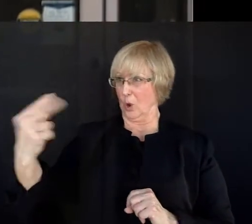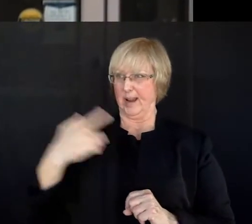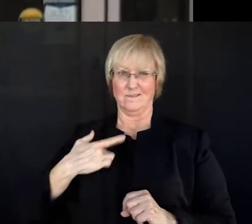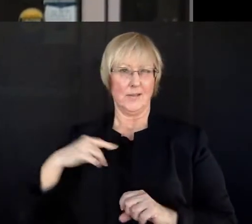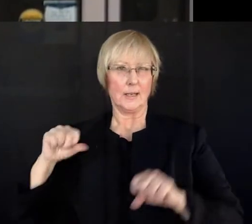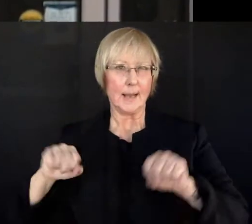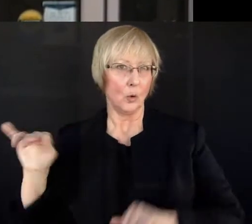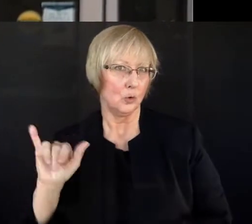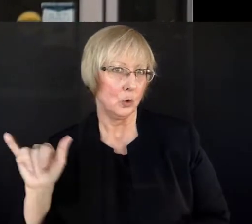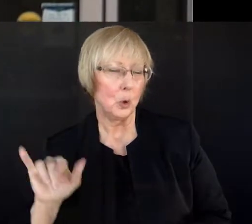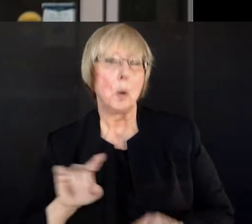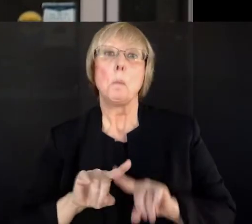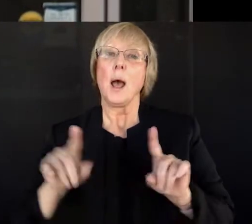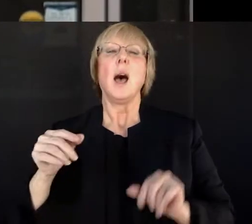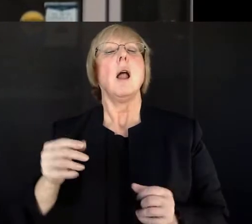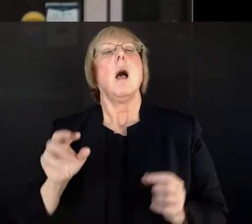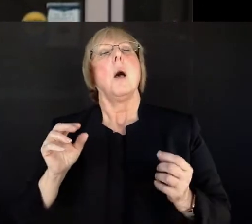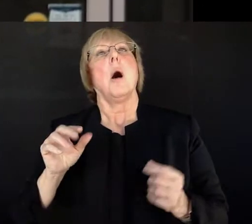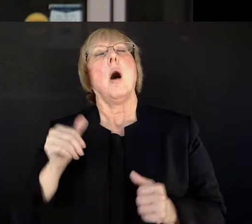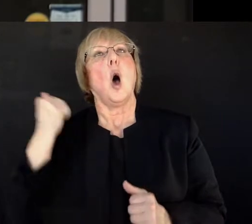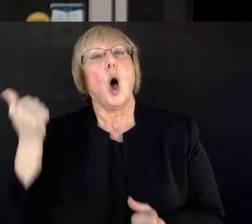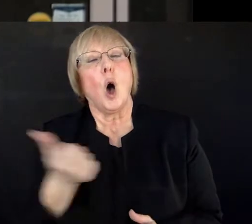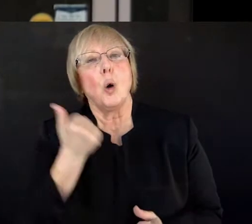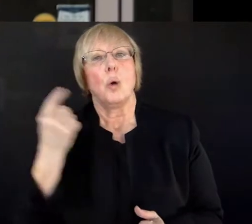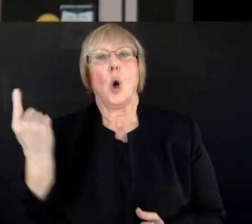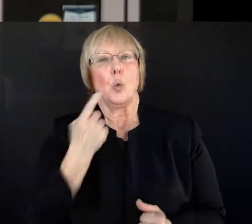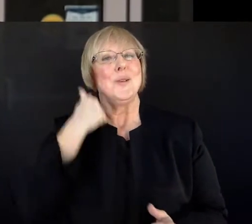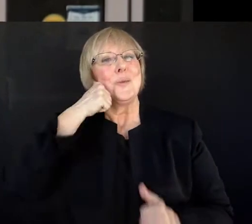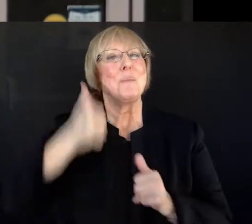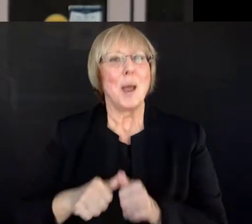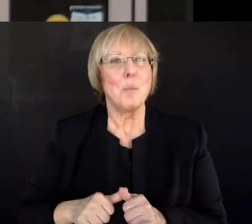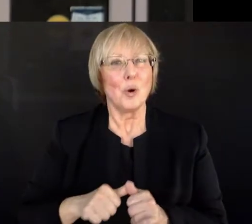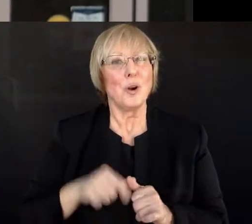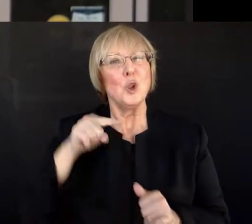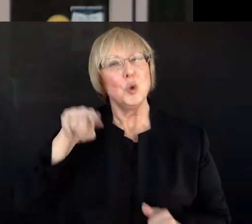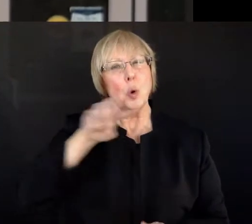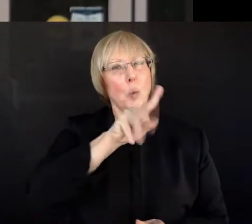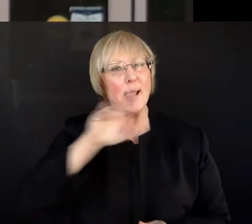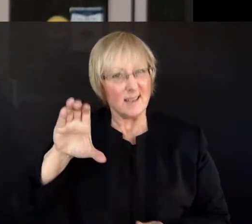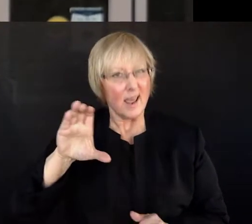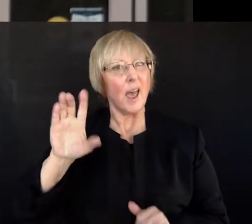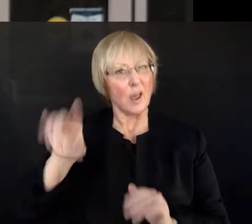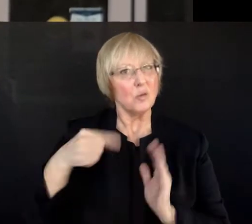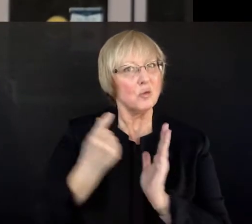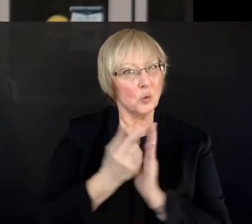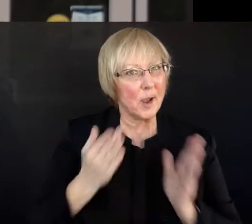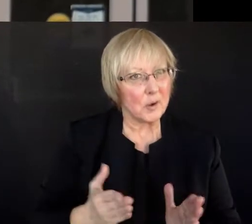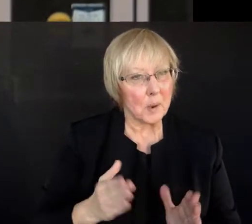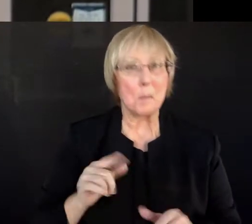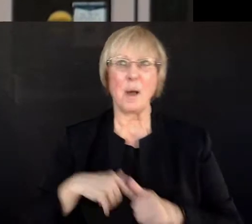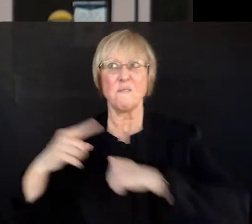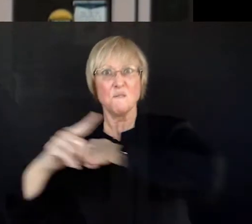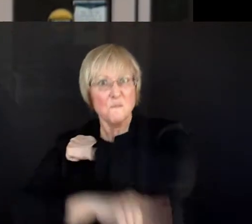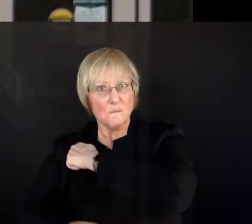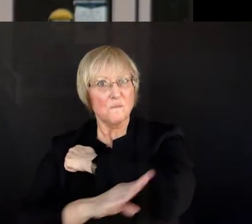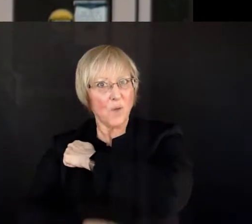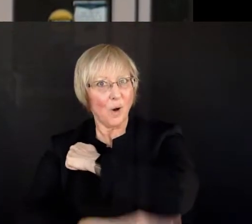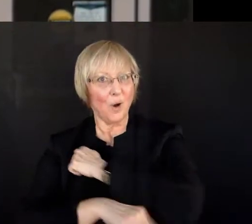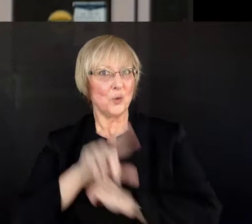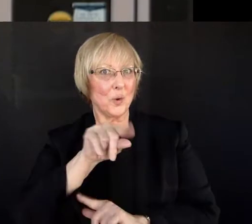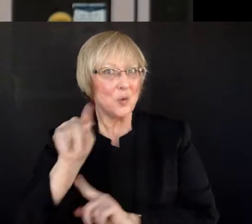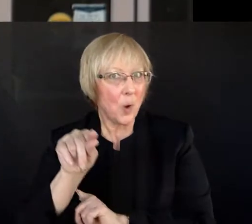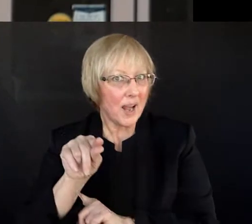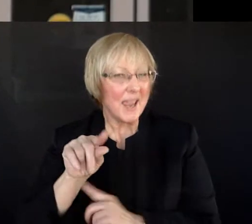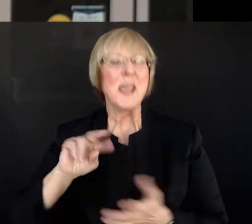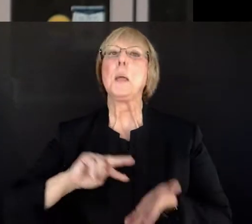you. But I hope that you'll always remember, not just as a Wake Tech grad, but as a fall 2020 Wake Tech